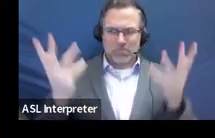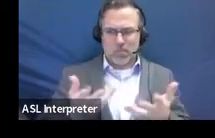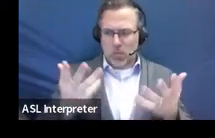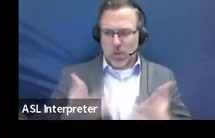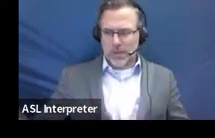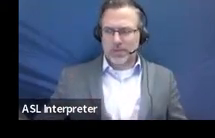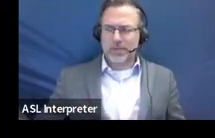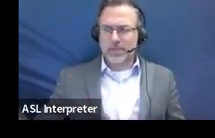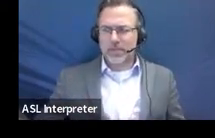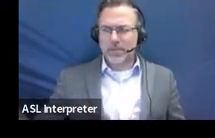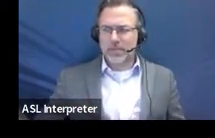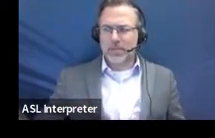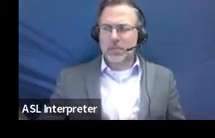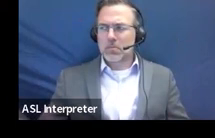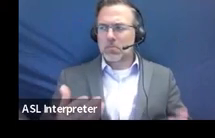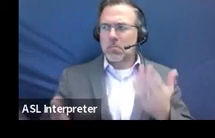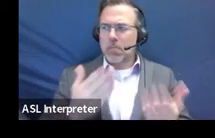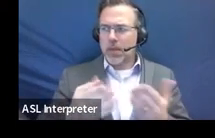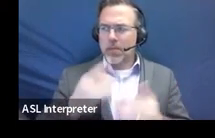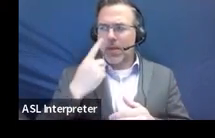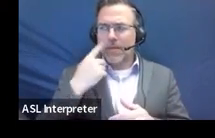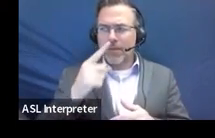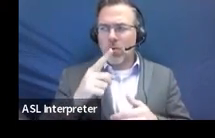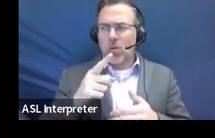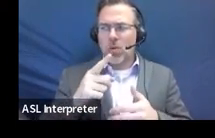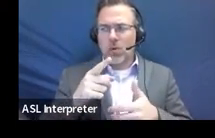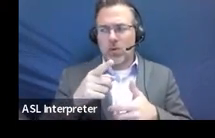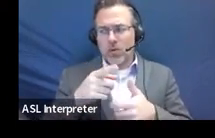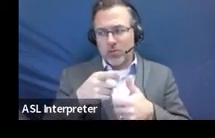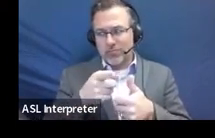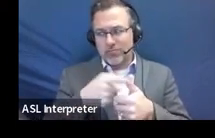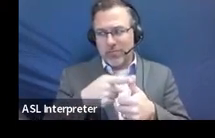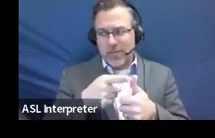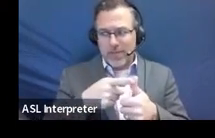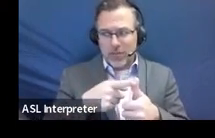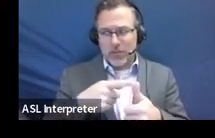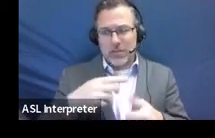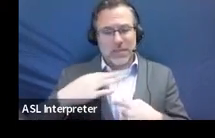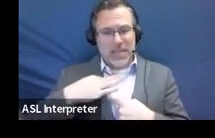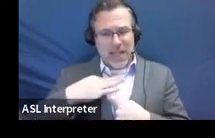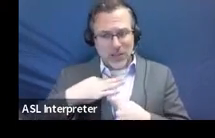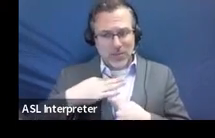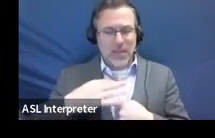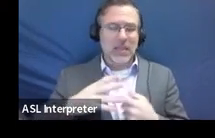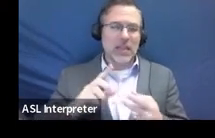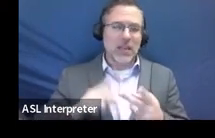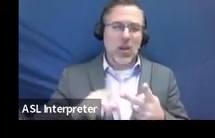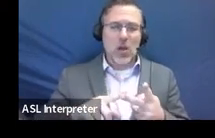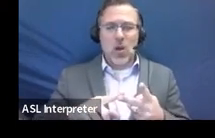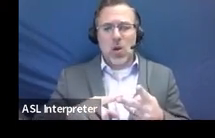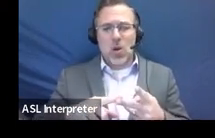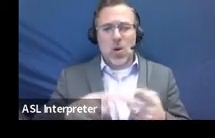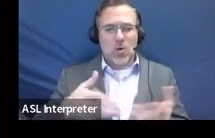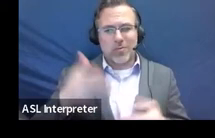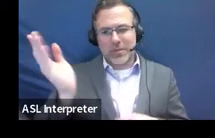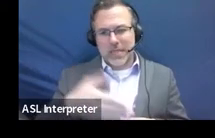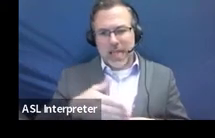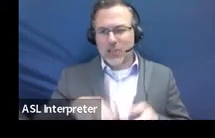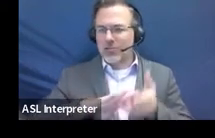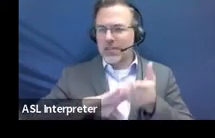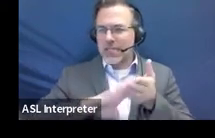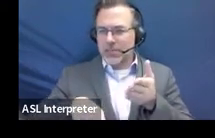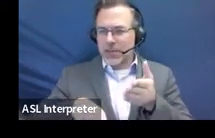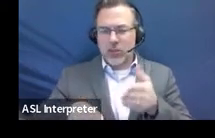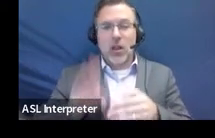you're doing it for initial eligibility or continuing eligibility slash dismissal because you would also use this form